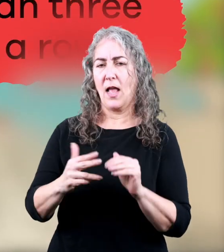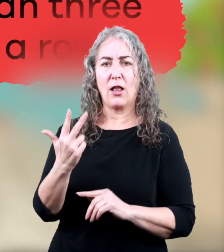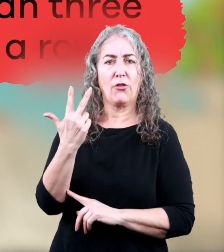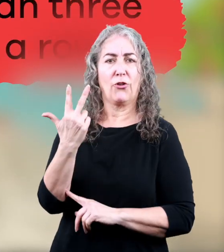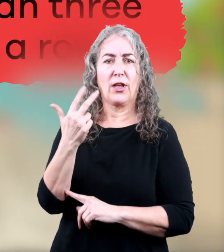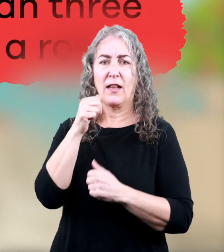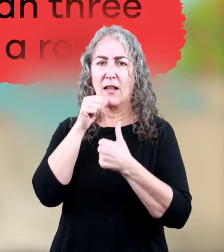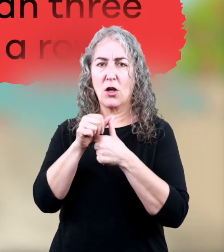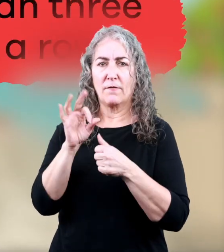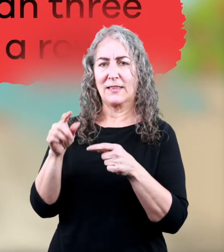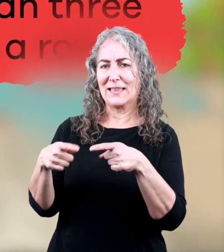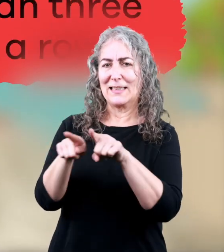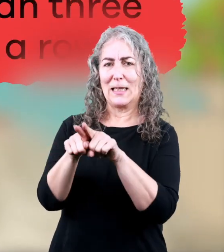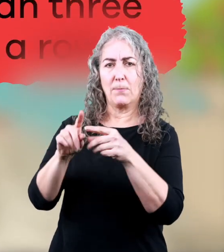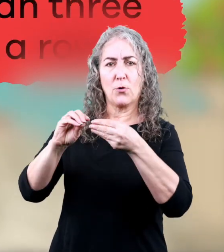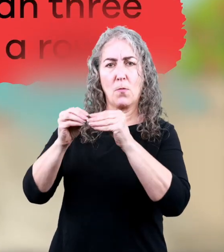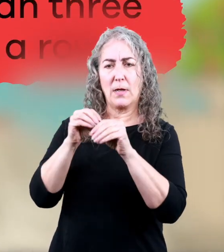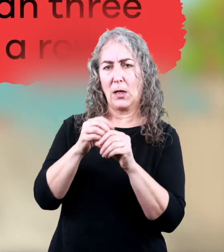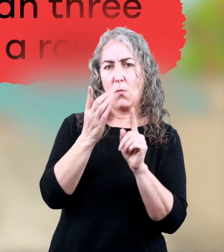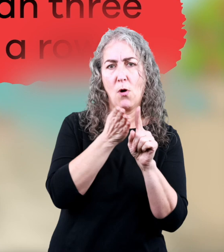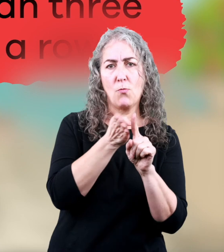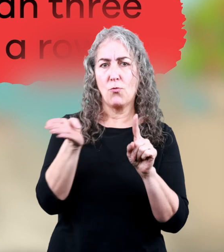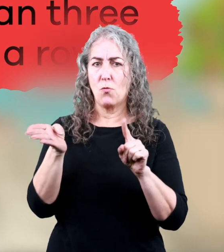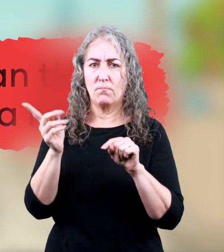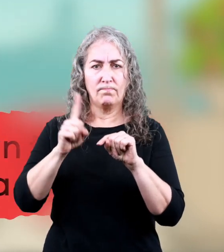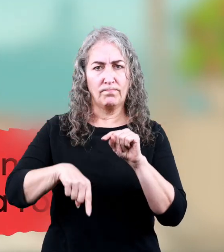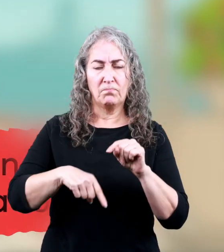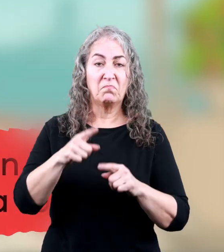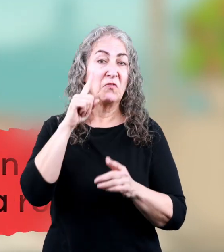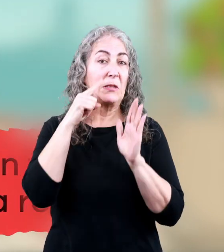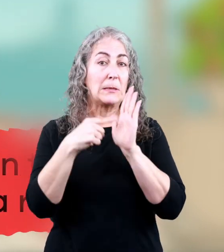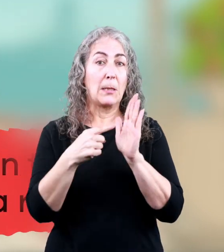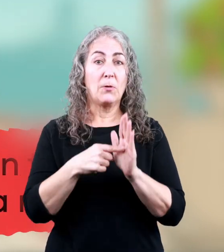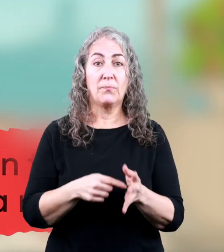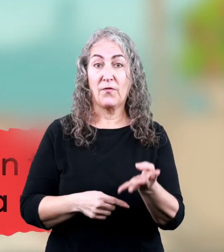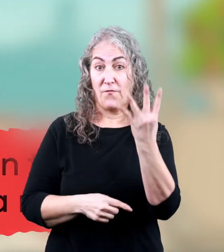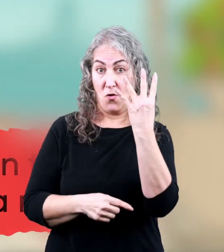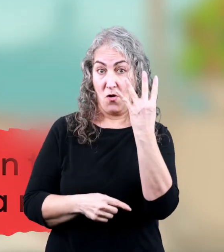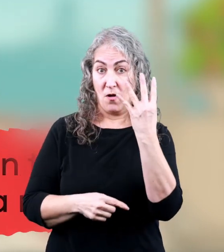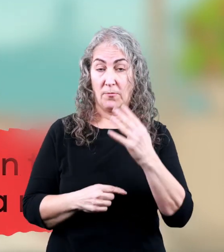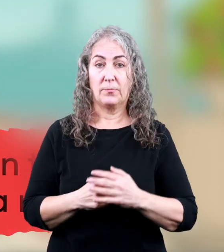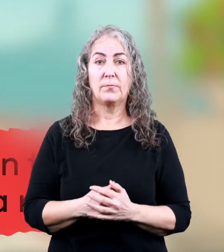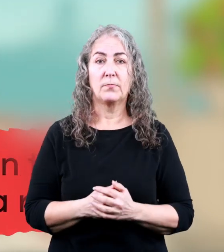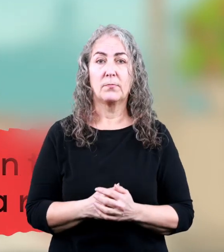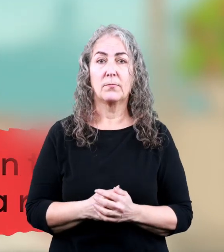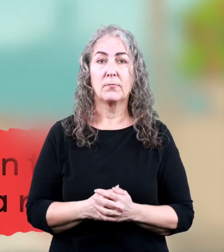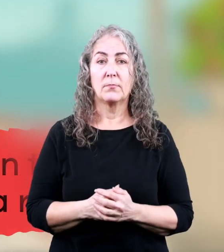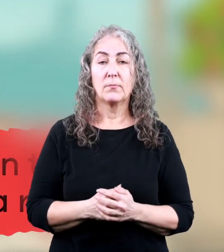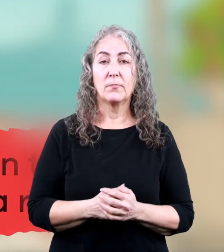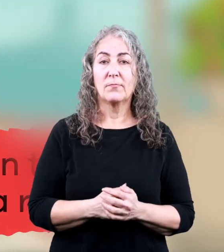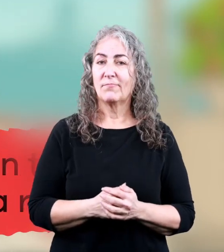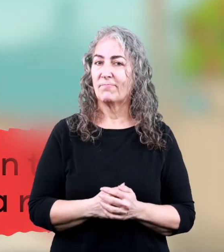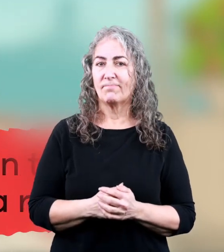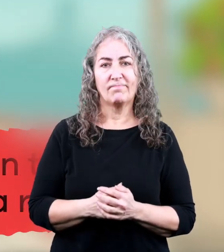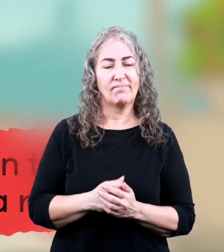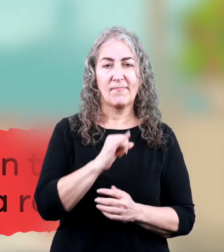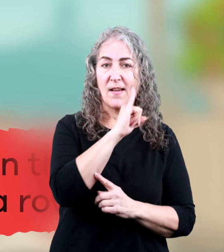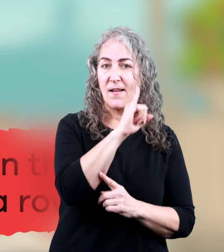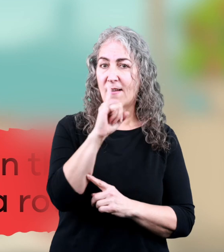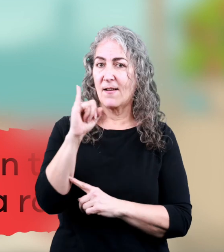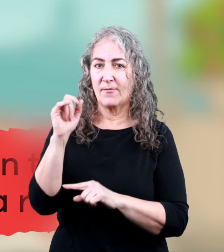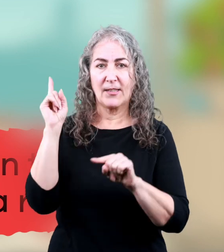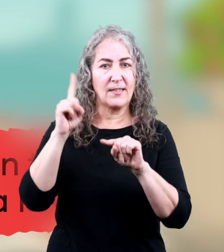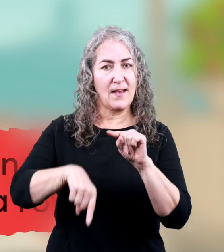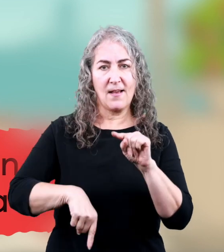will never use more than three of the same numerals in a row. So, for example, when you write the number four, you are